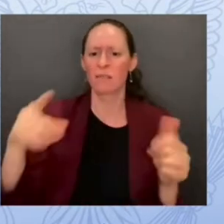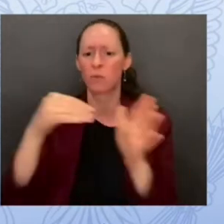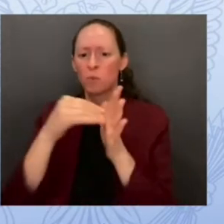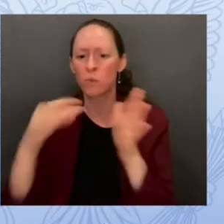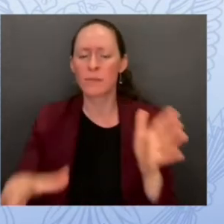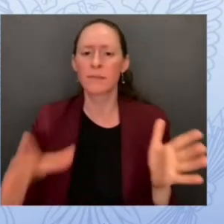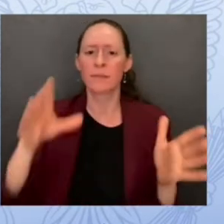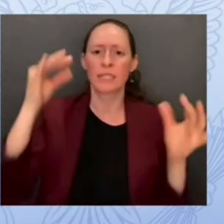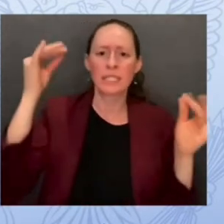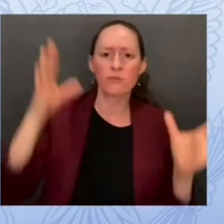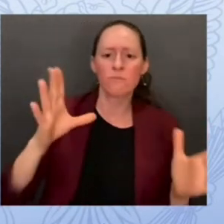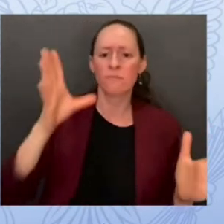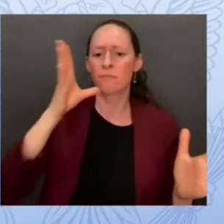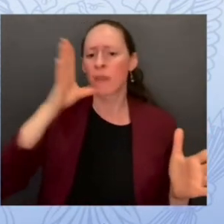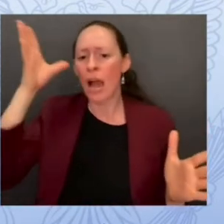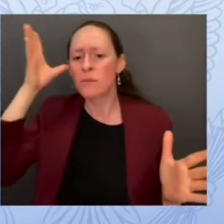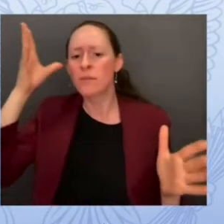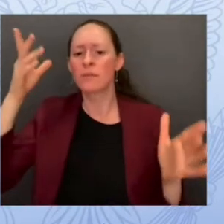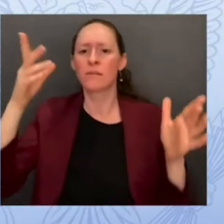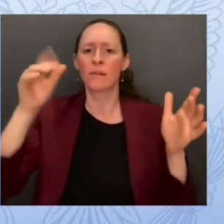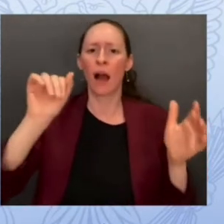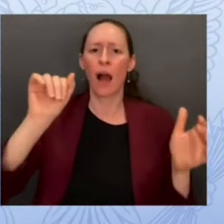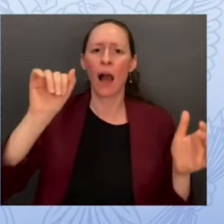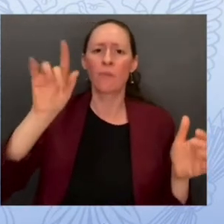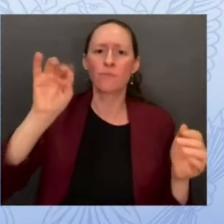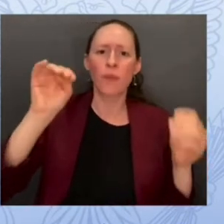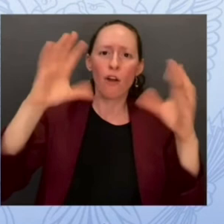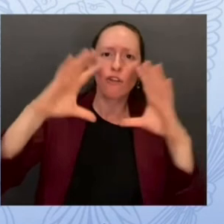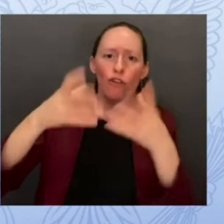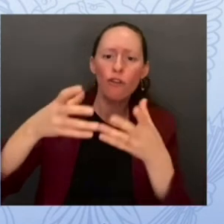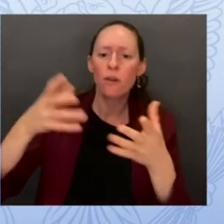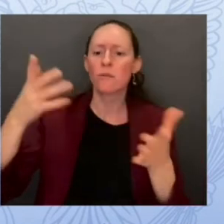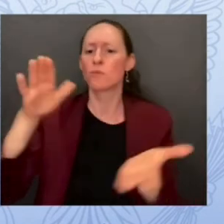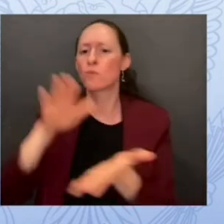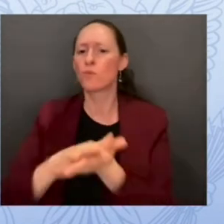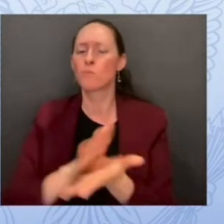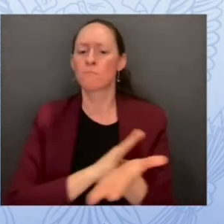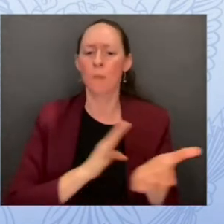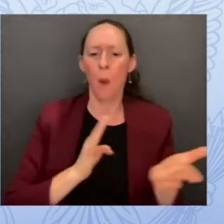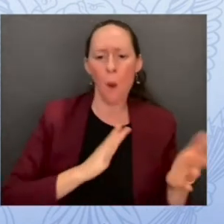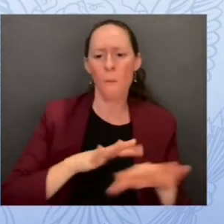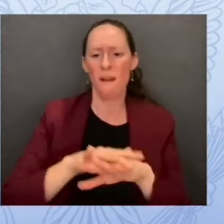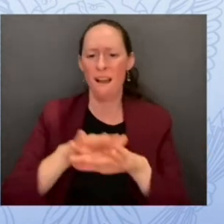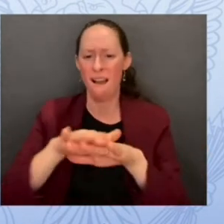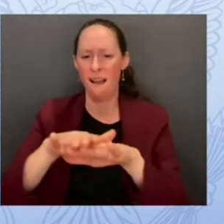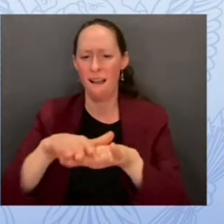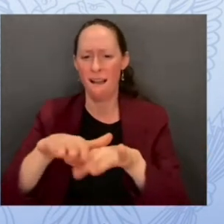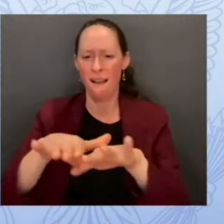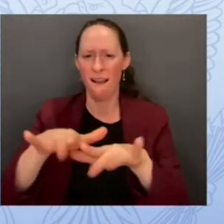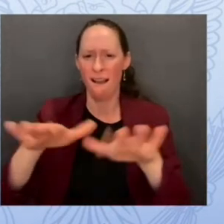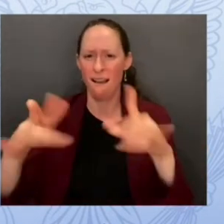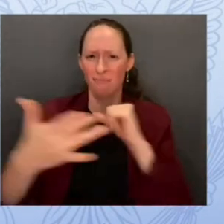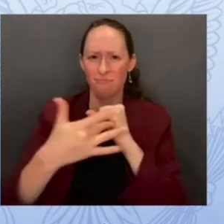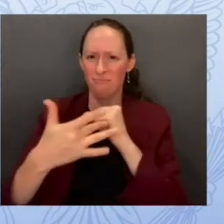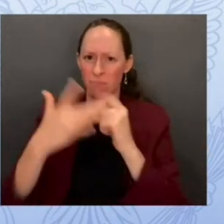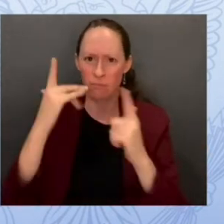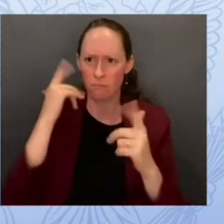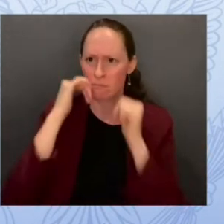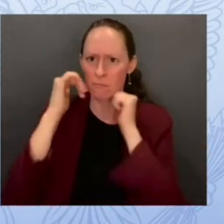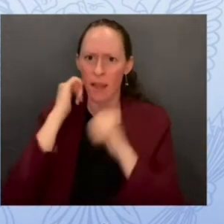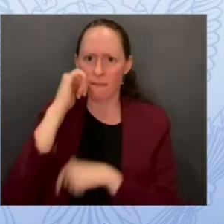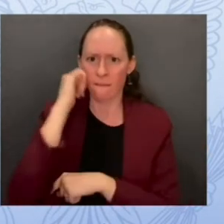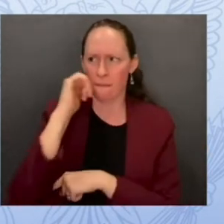tech support and outside vendors even confront every day would have been unfathomable even five years ago.